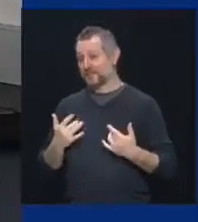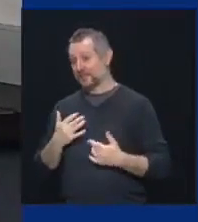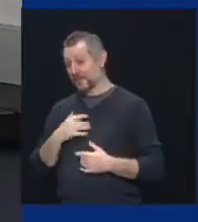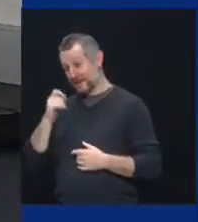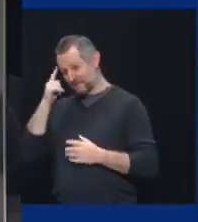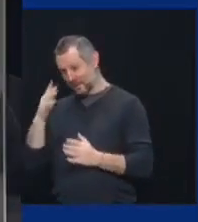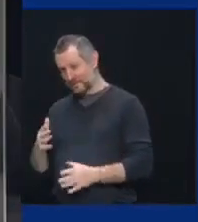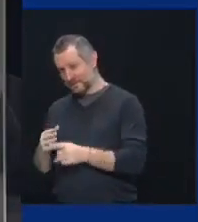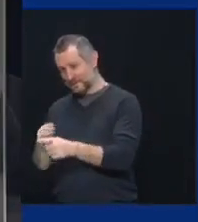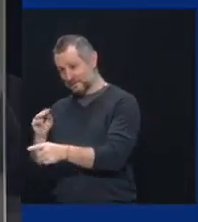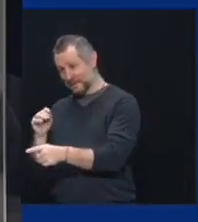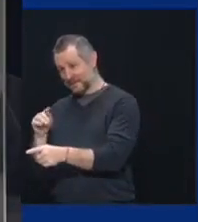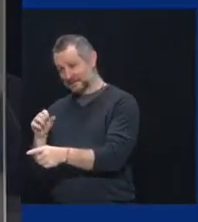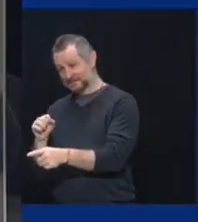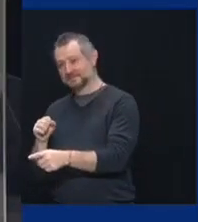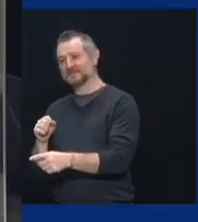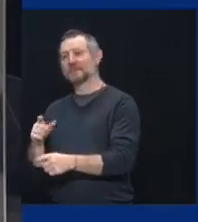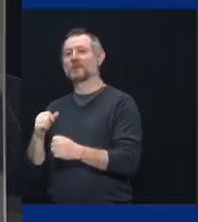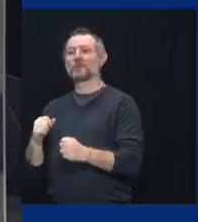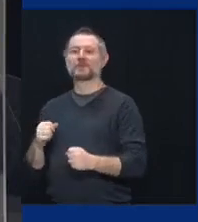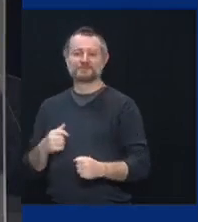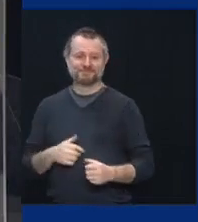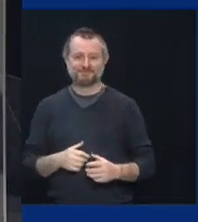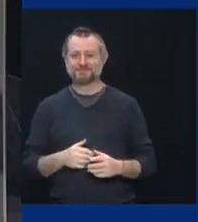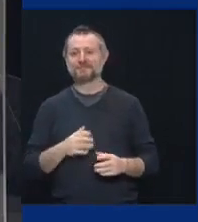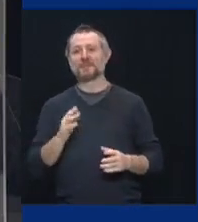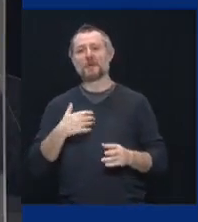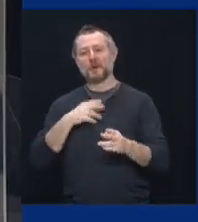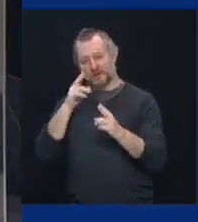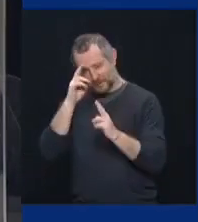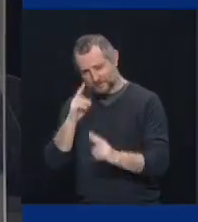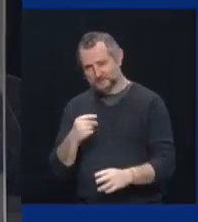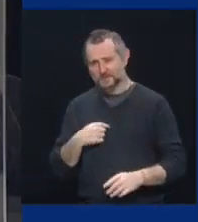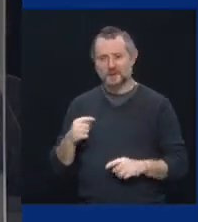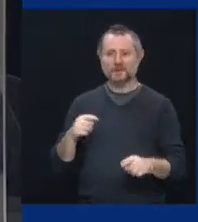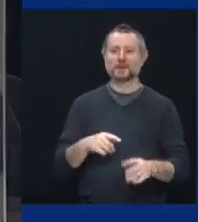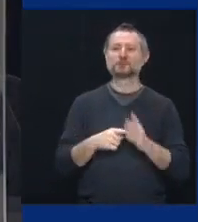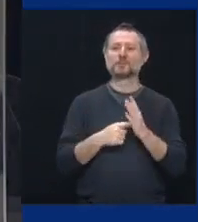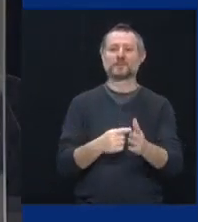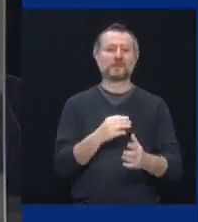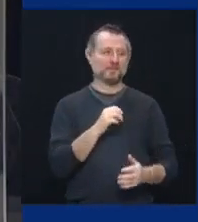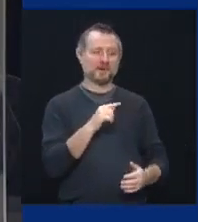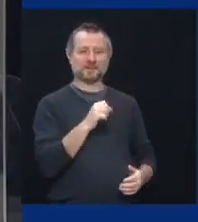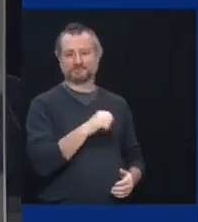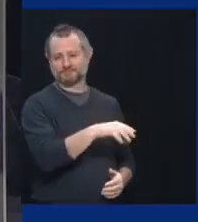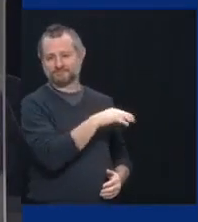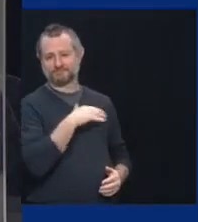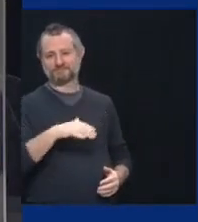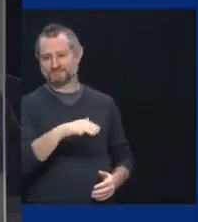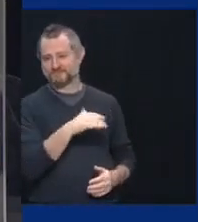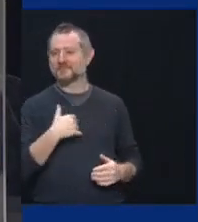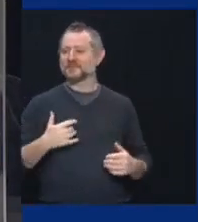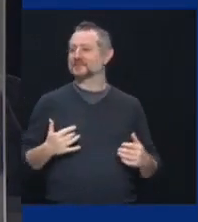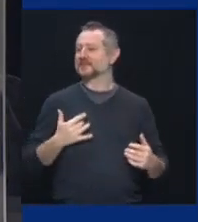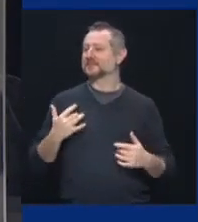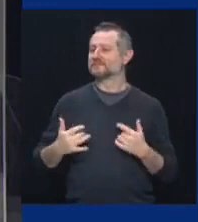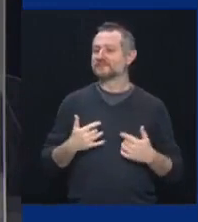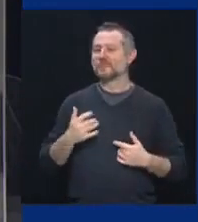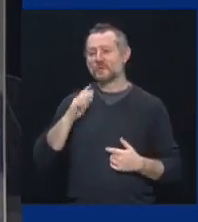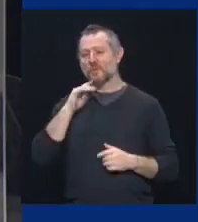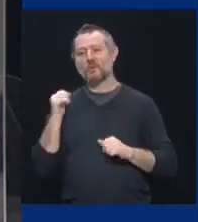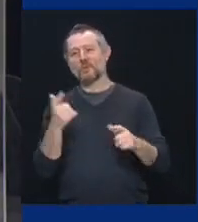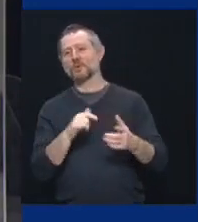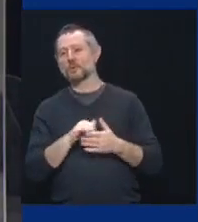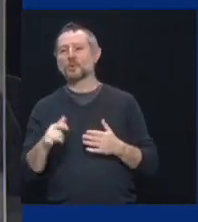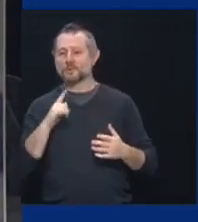it's an honor and a privilege to be here today with you representing the Mets. Uh, we're excited, uh, very excited as are, I'm sure all New Yorkers, uh, that